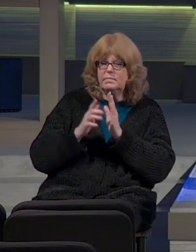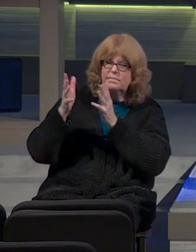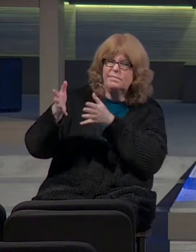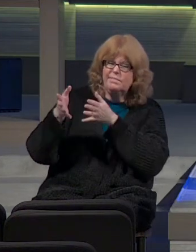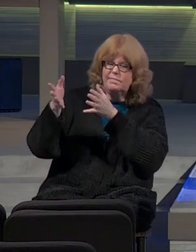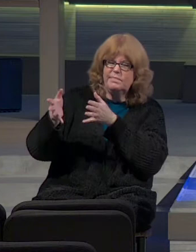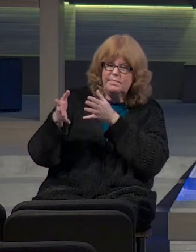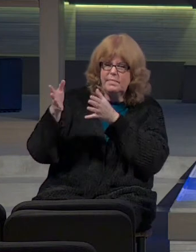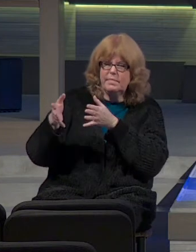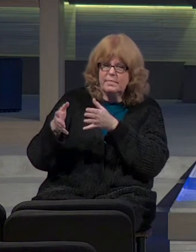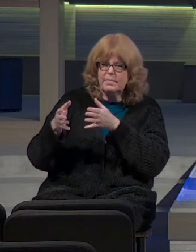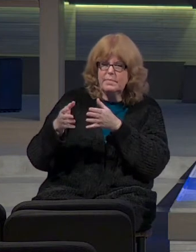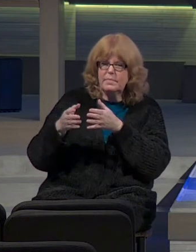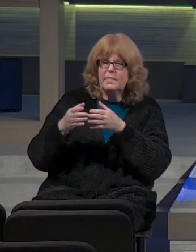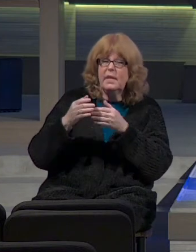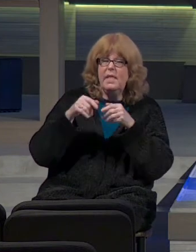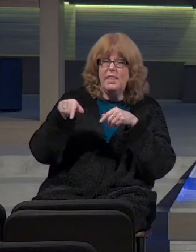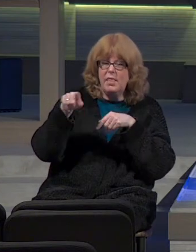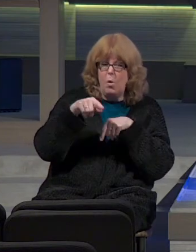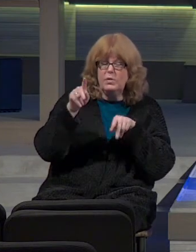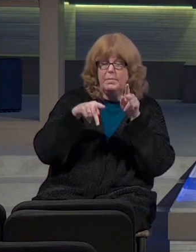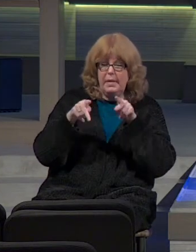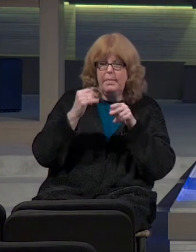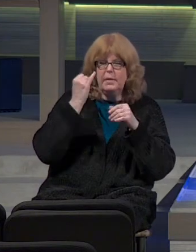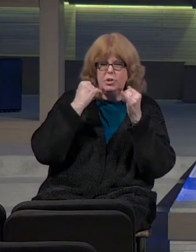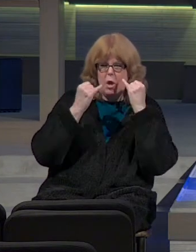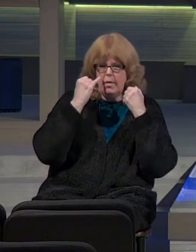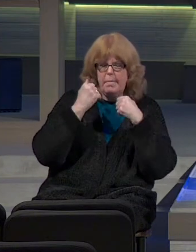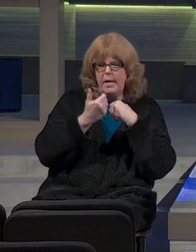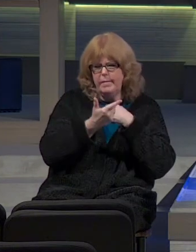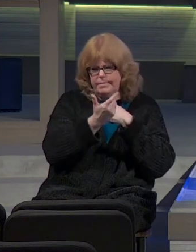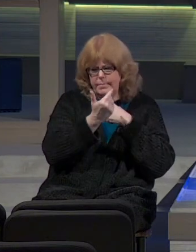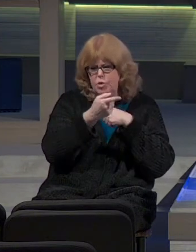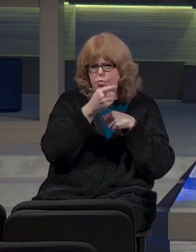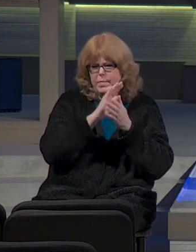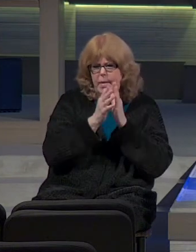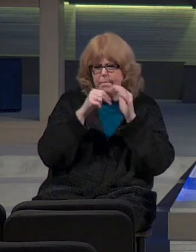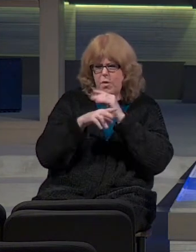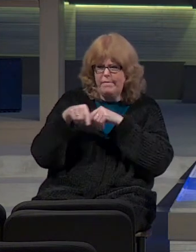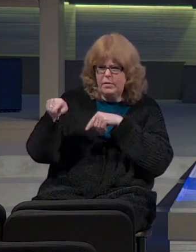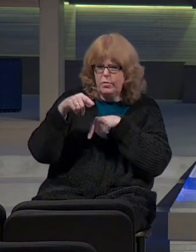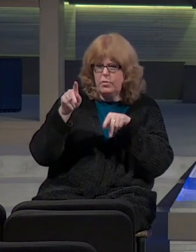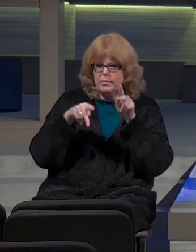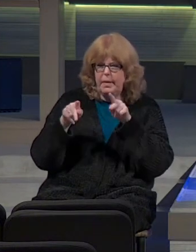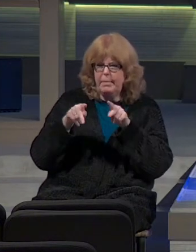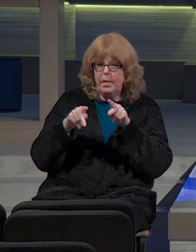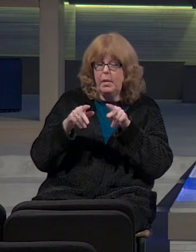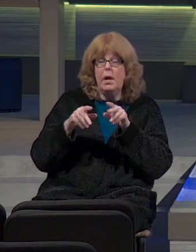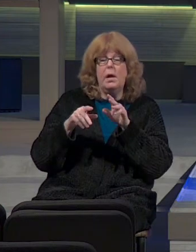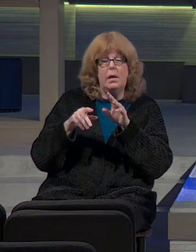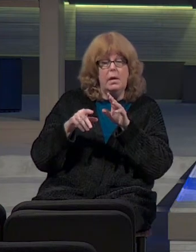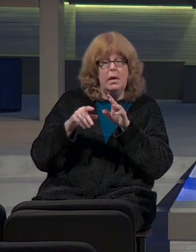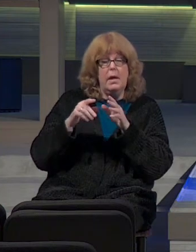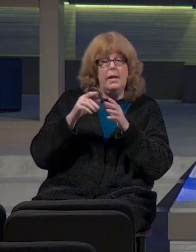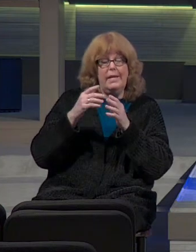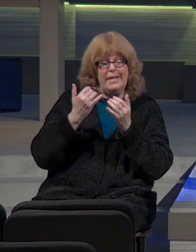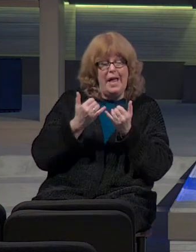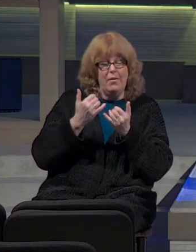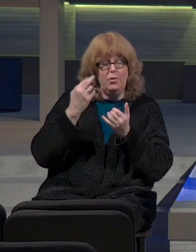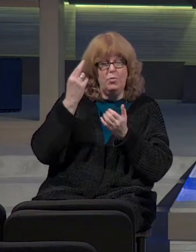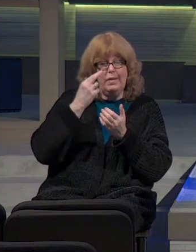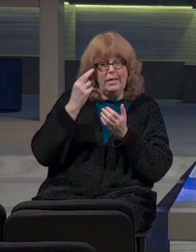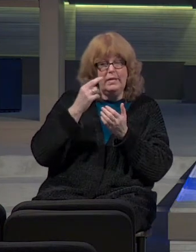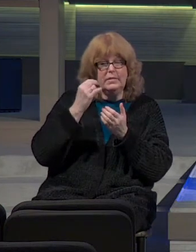This is who Jeremiah is being called to go minister to. And oh, by the way, this sets the stage for what Jeremiah's